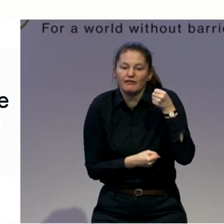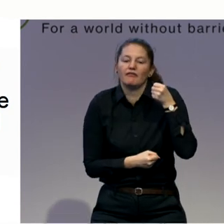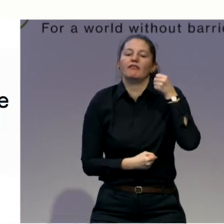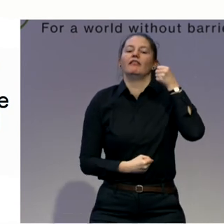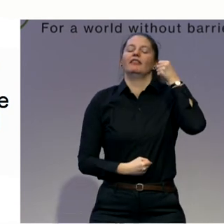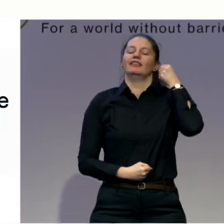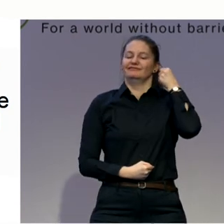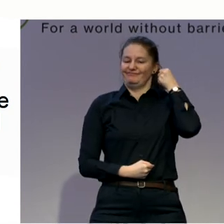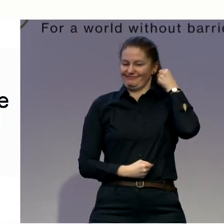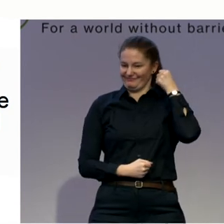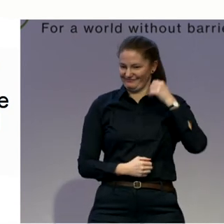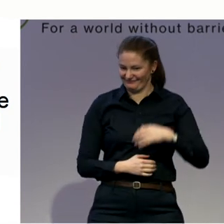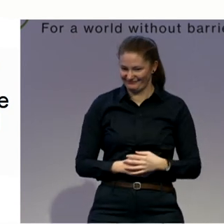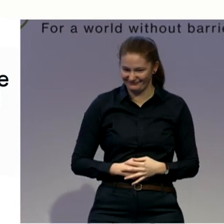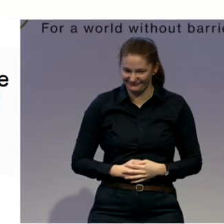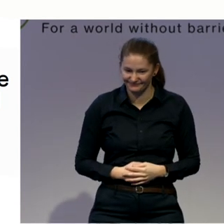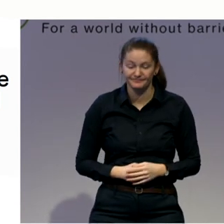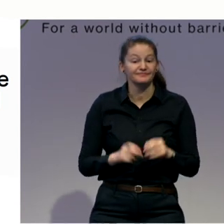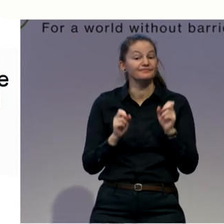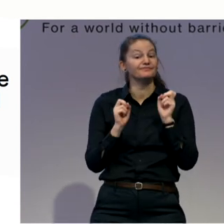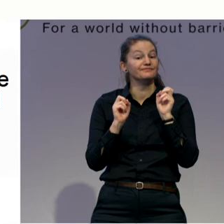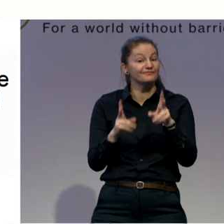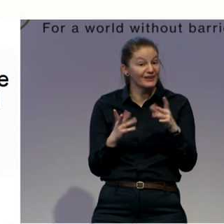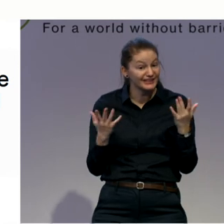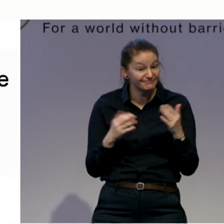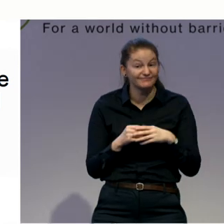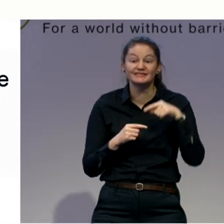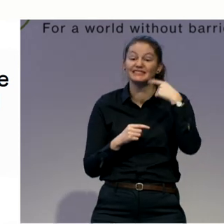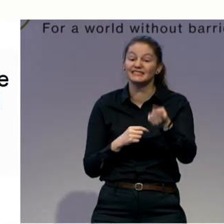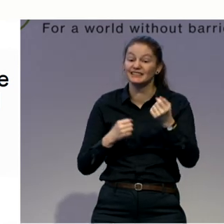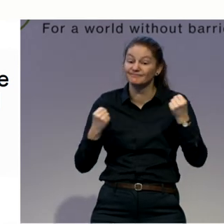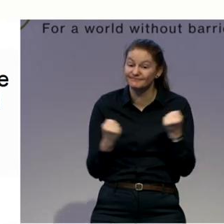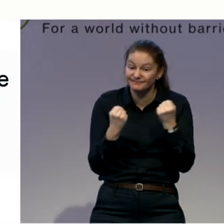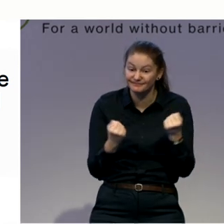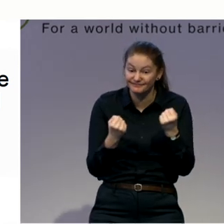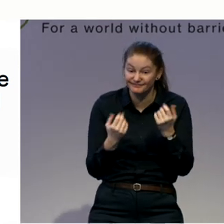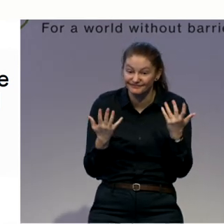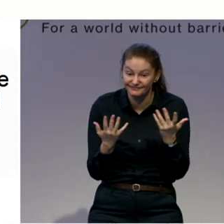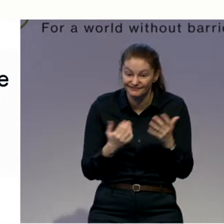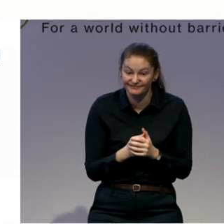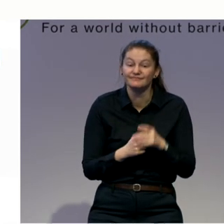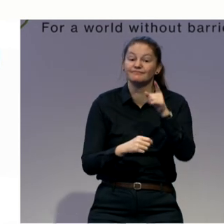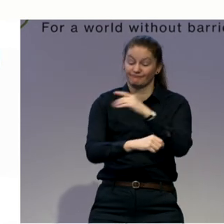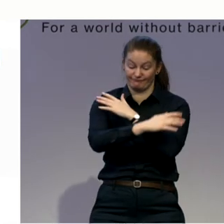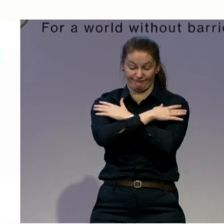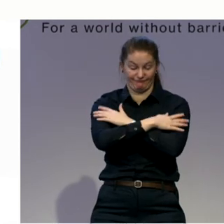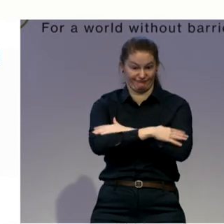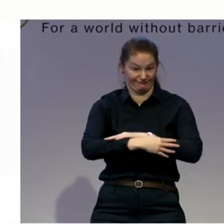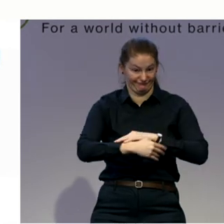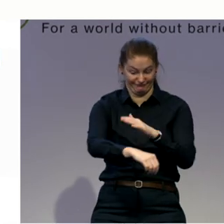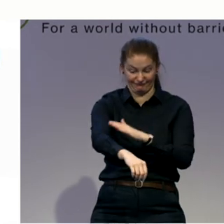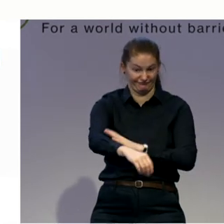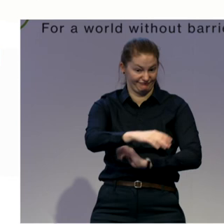exercise is about arms. So it helps to find the placement